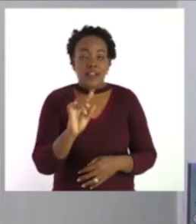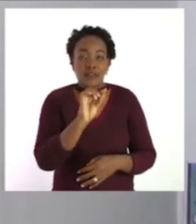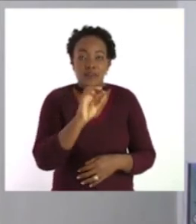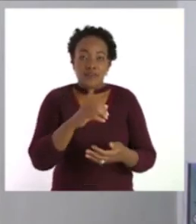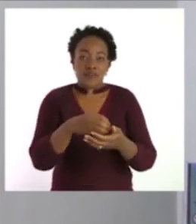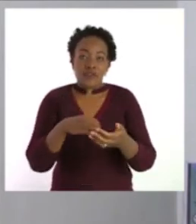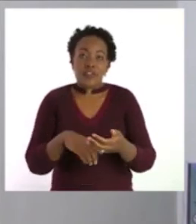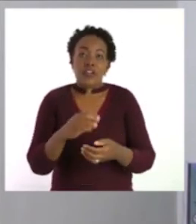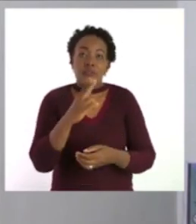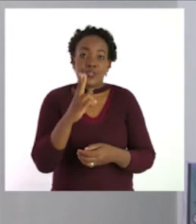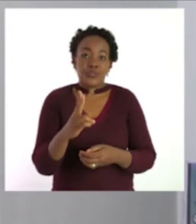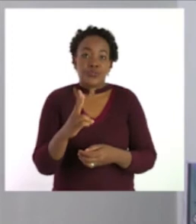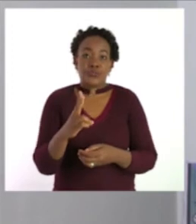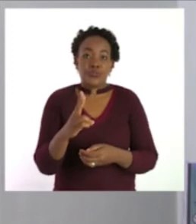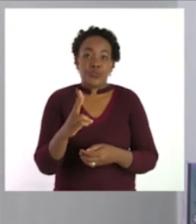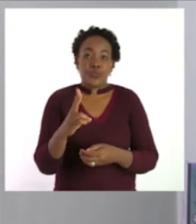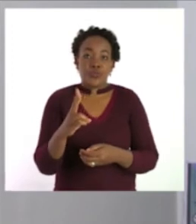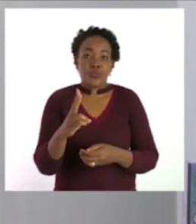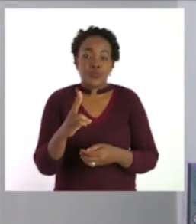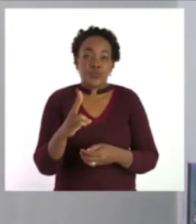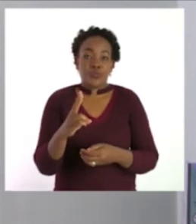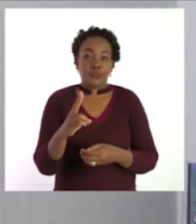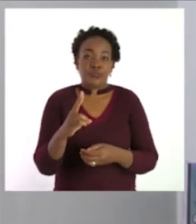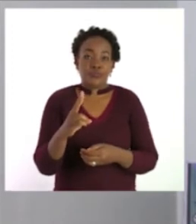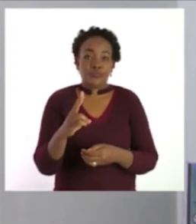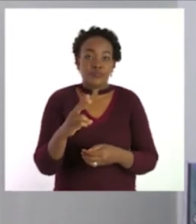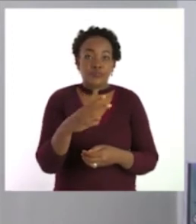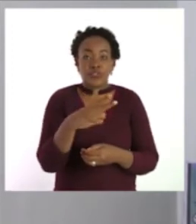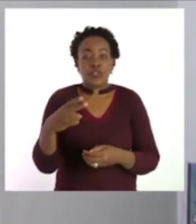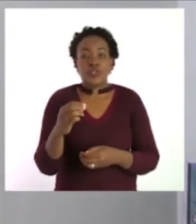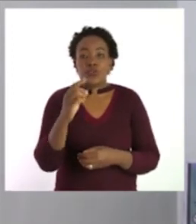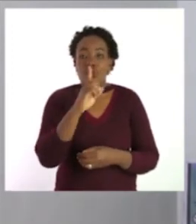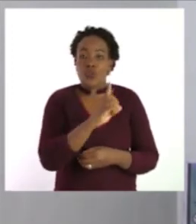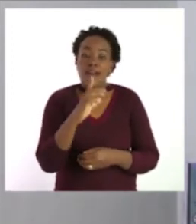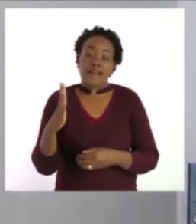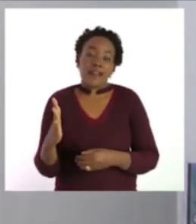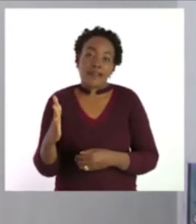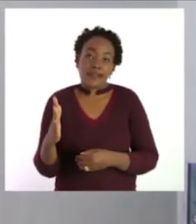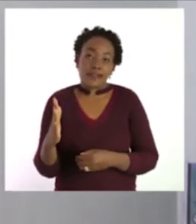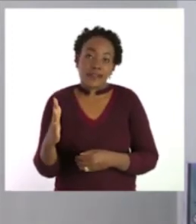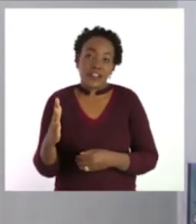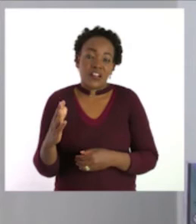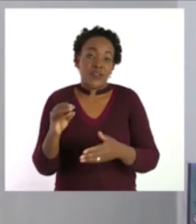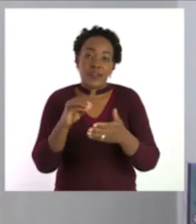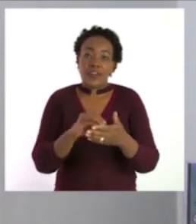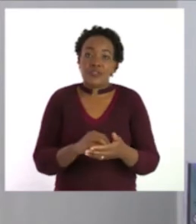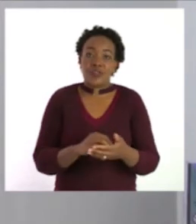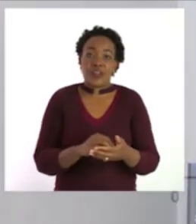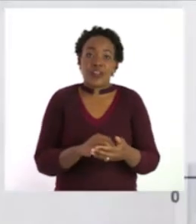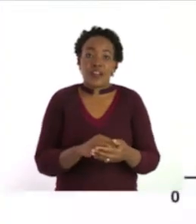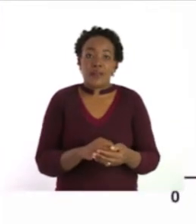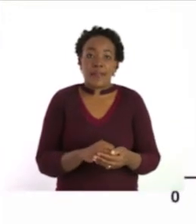equals to 15. Okay. Let me try 12